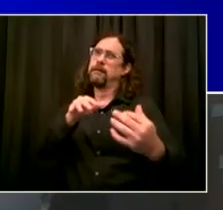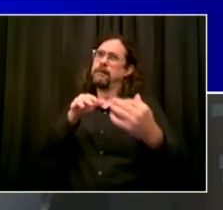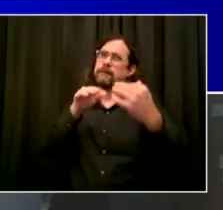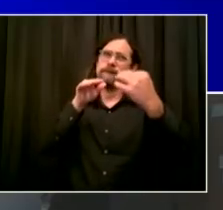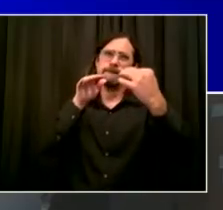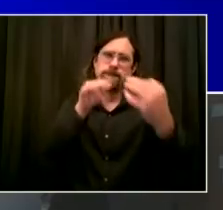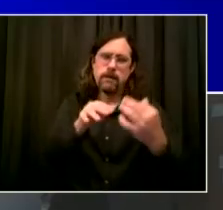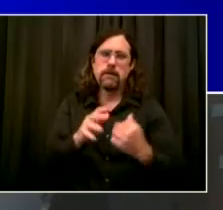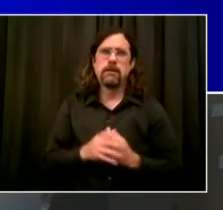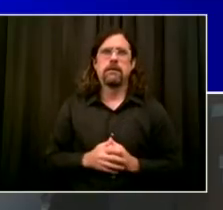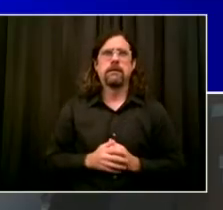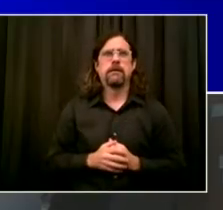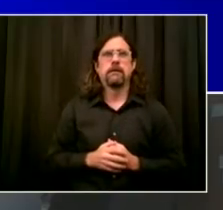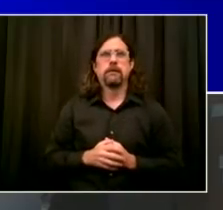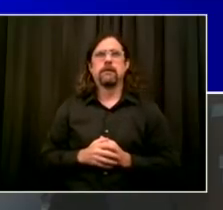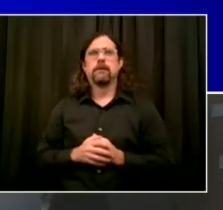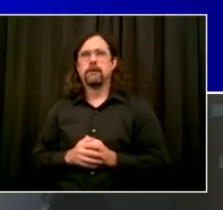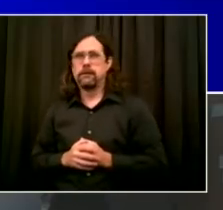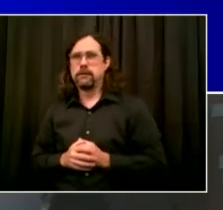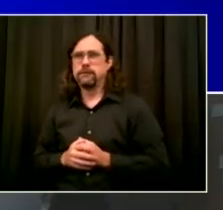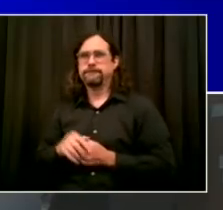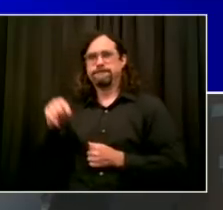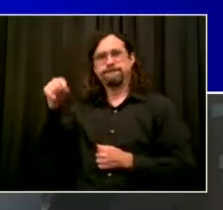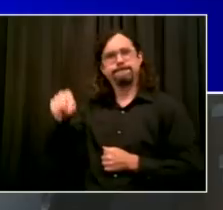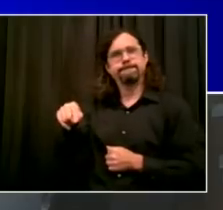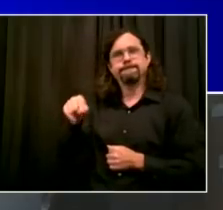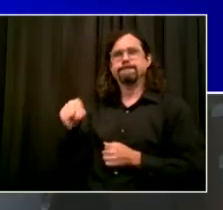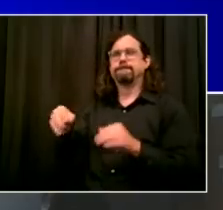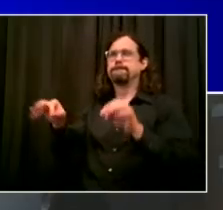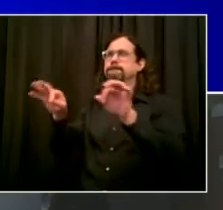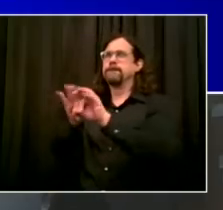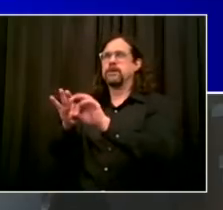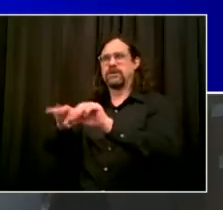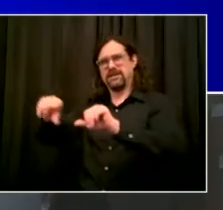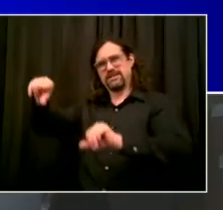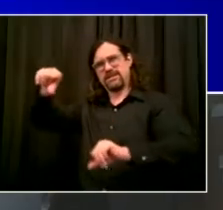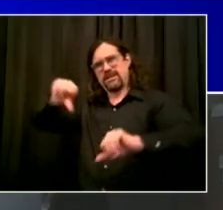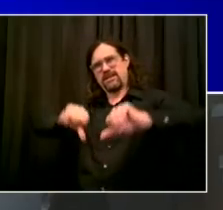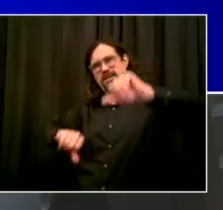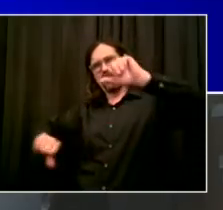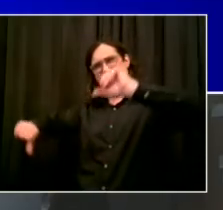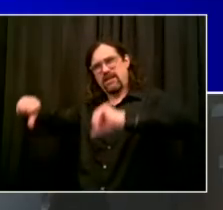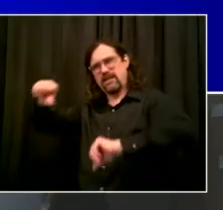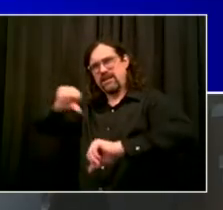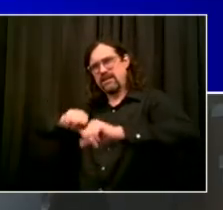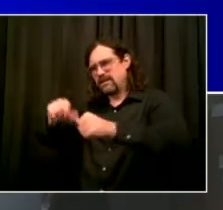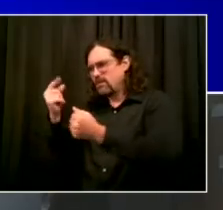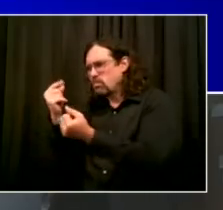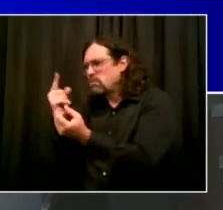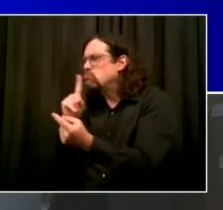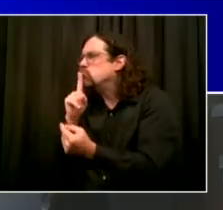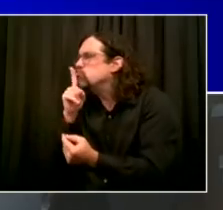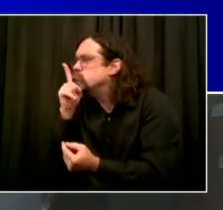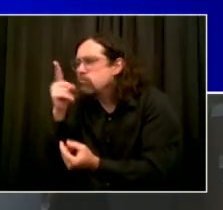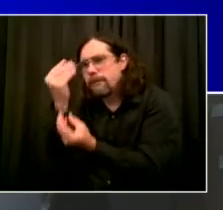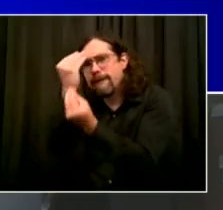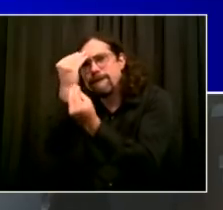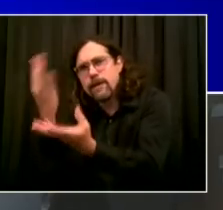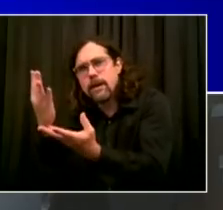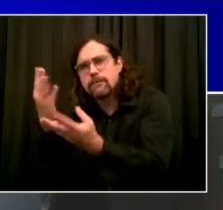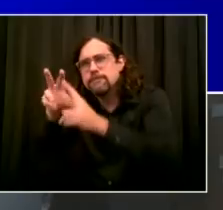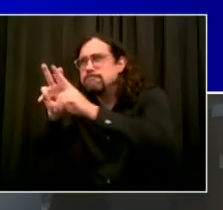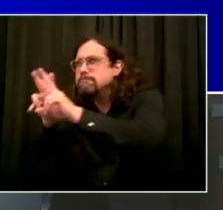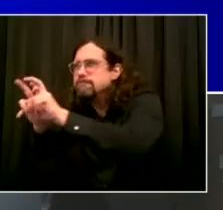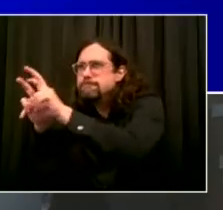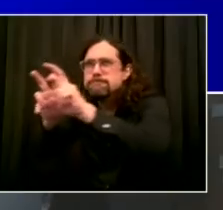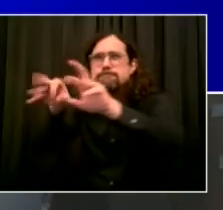come back, but we come back safely. And there are some things we still can't do. We still can't have the kind of large gatherings